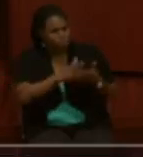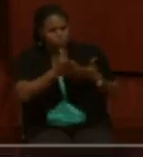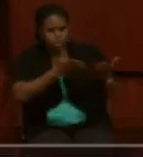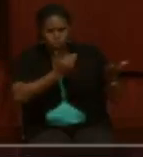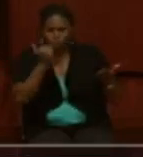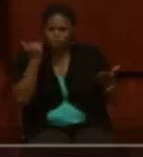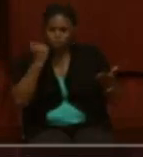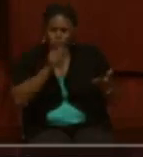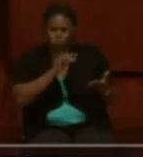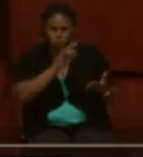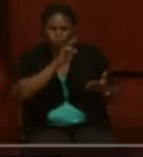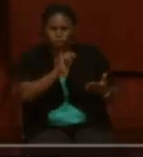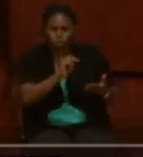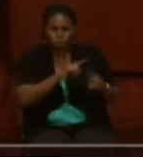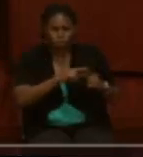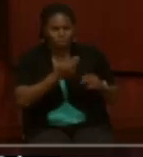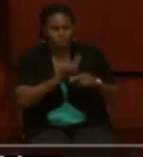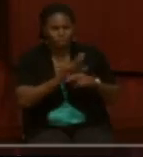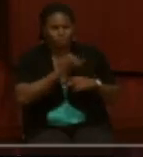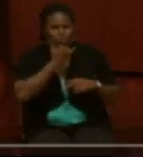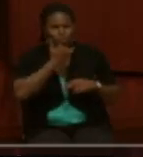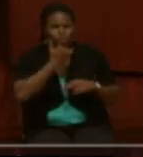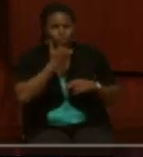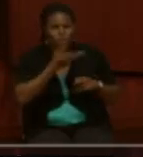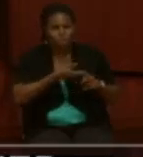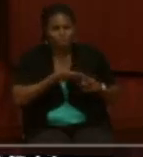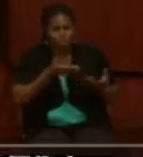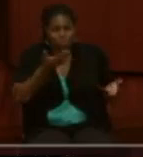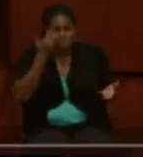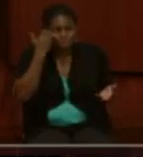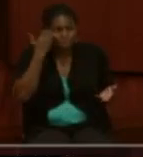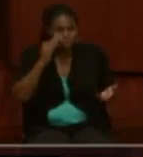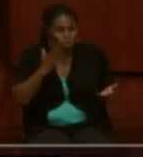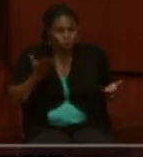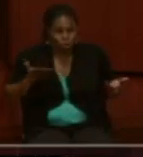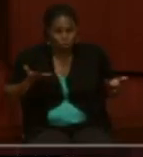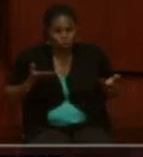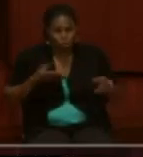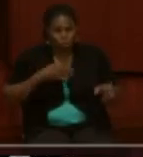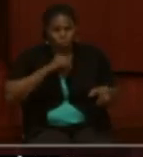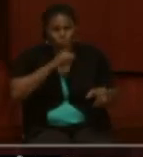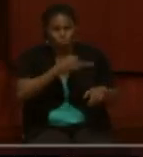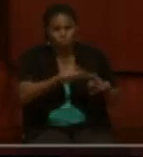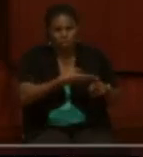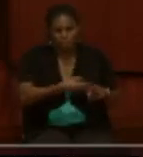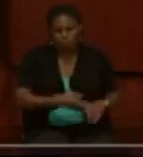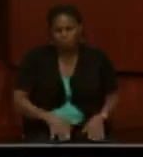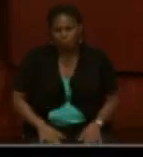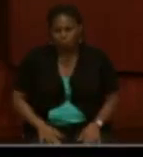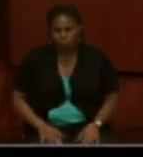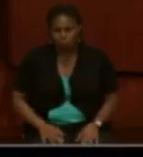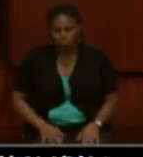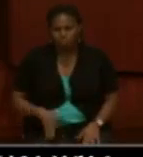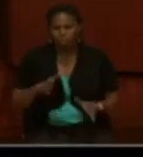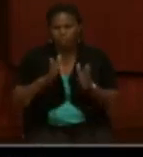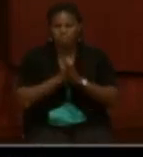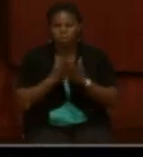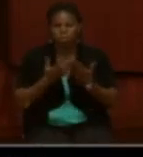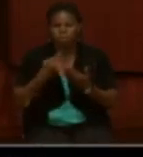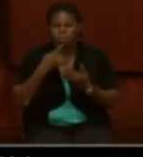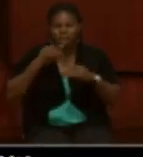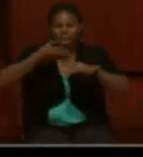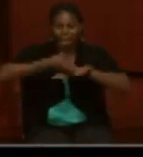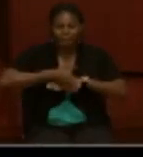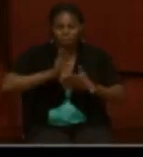unit it was, but they're using the wrong name because they didn't know the name that he served under. There's actually an excellent book called After the Glory by